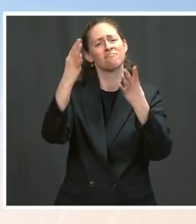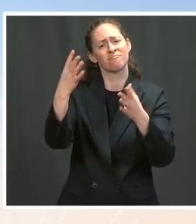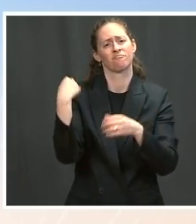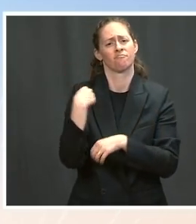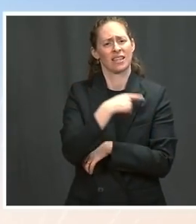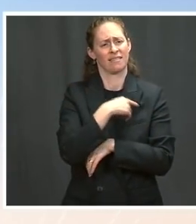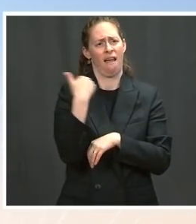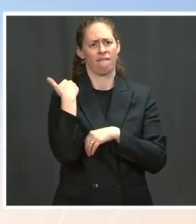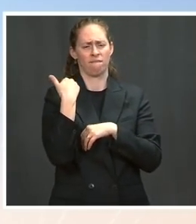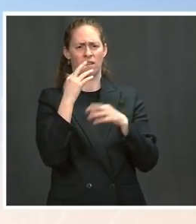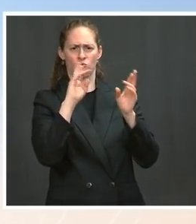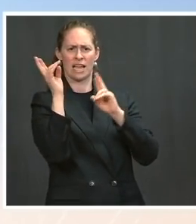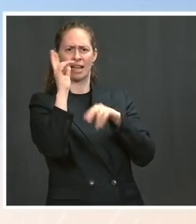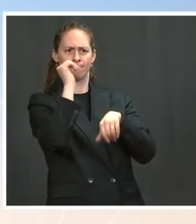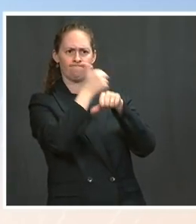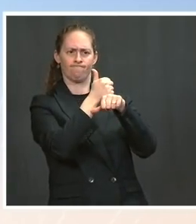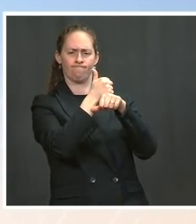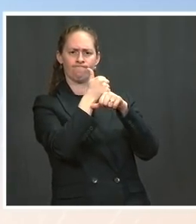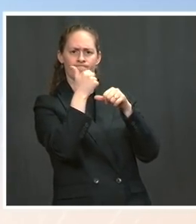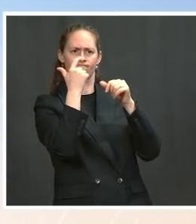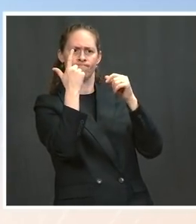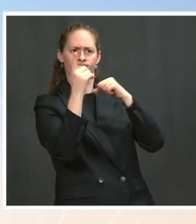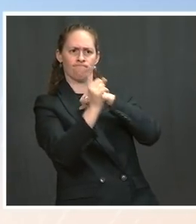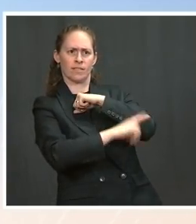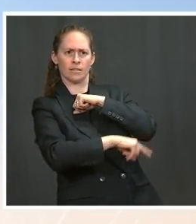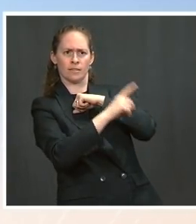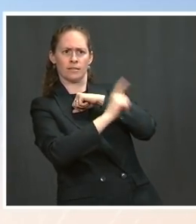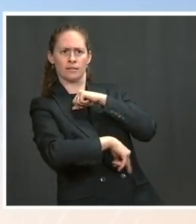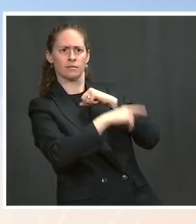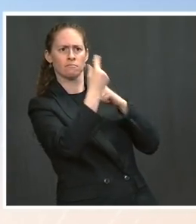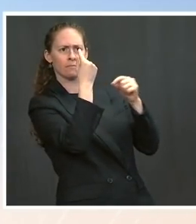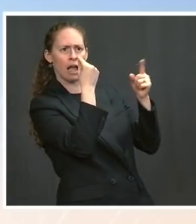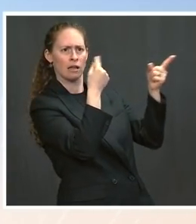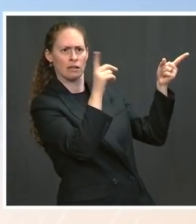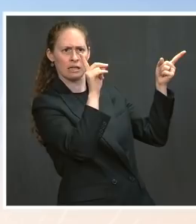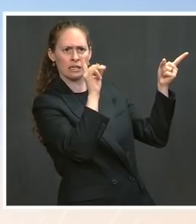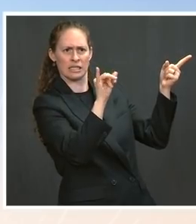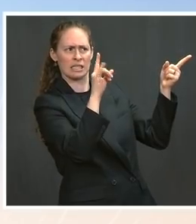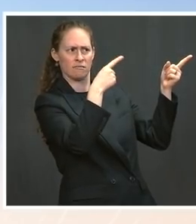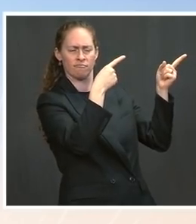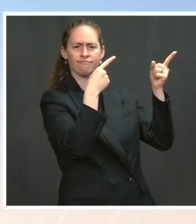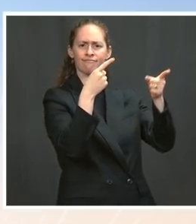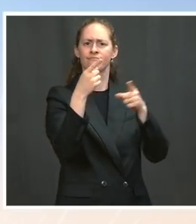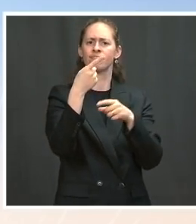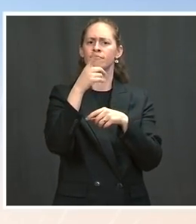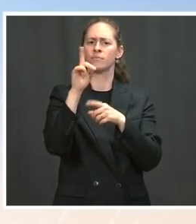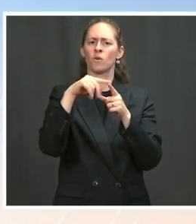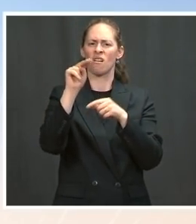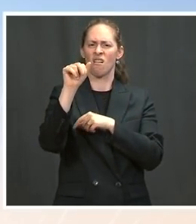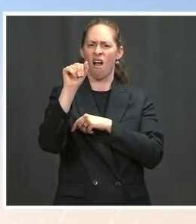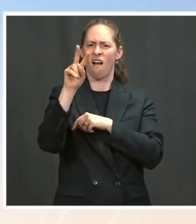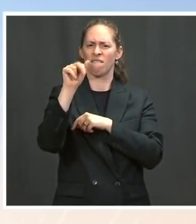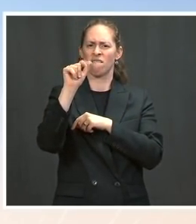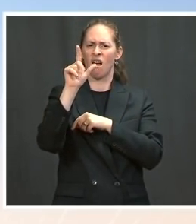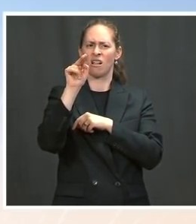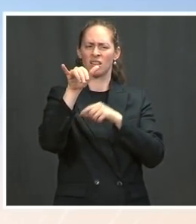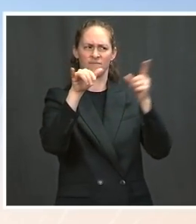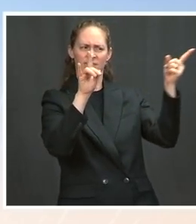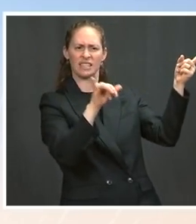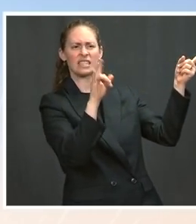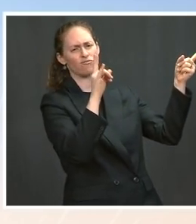in coordination with our European partners, several weeks ago. It was separate or it was earlier than the other set of sanctions that we announced.